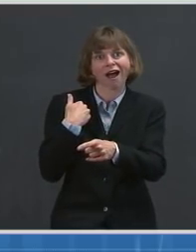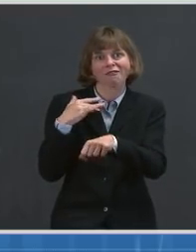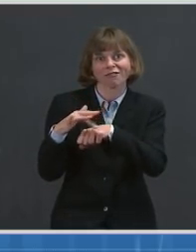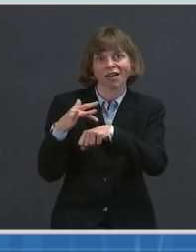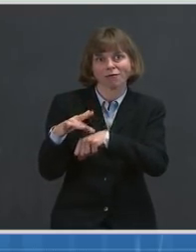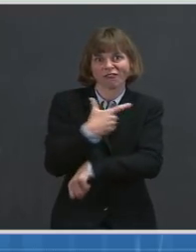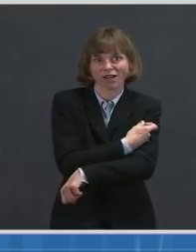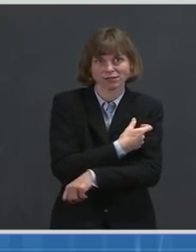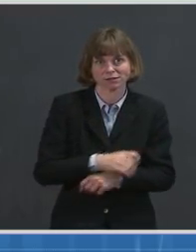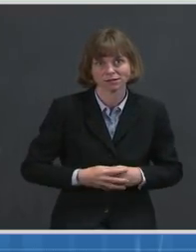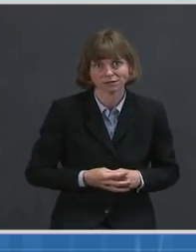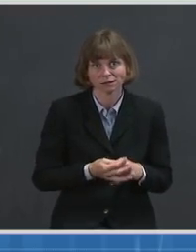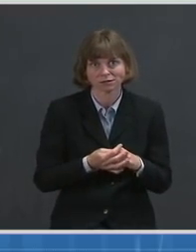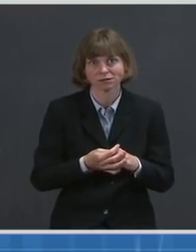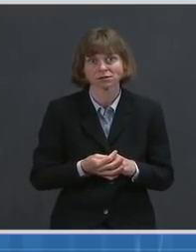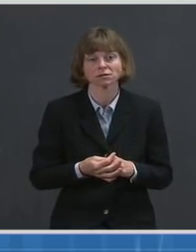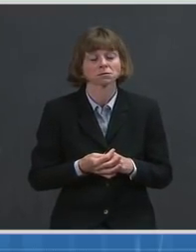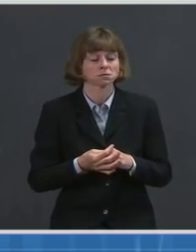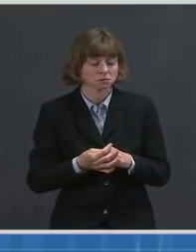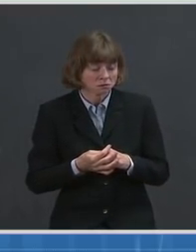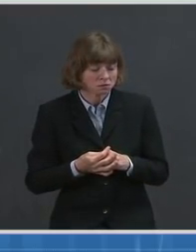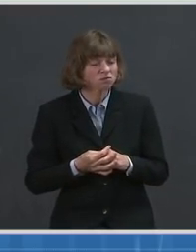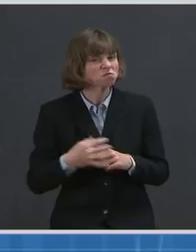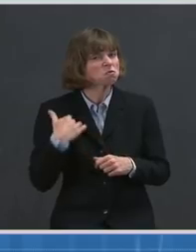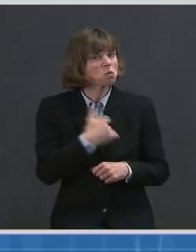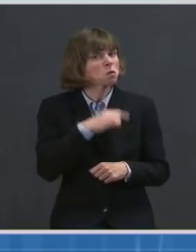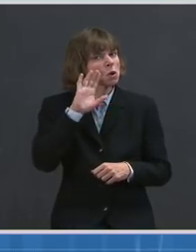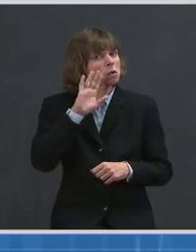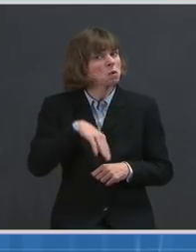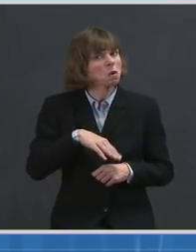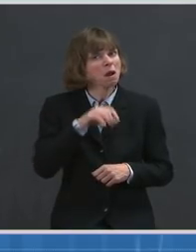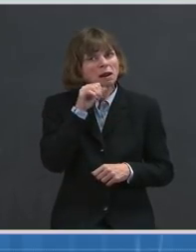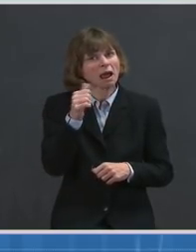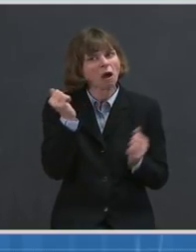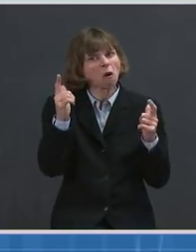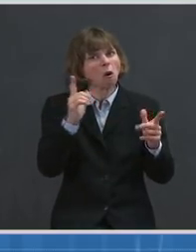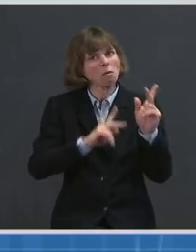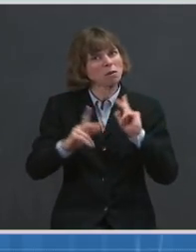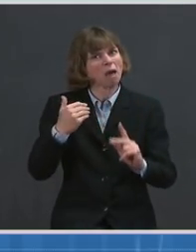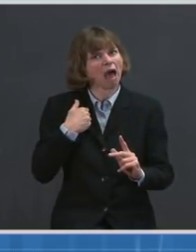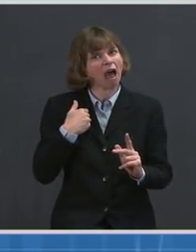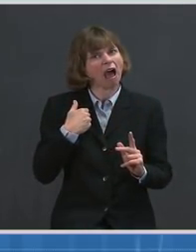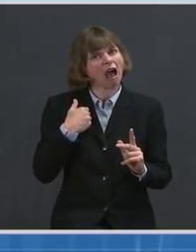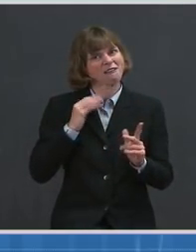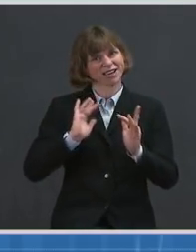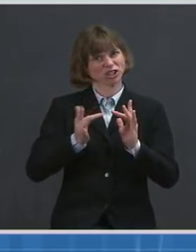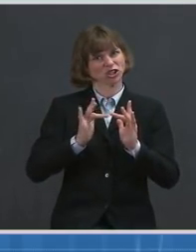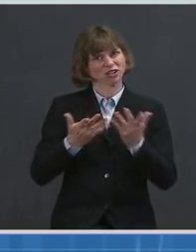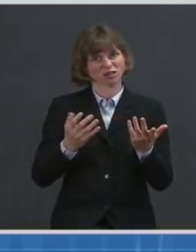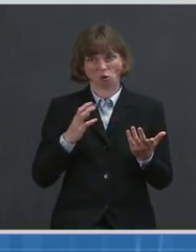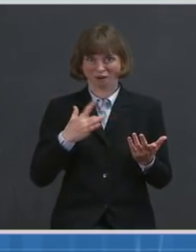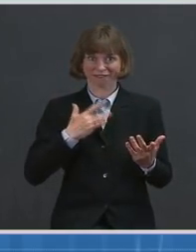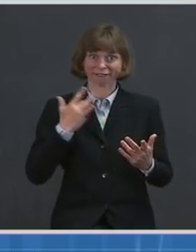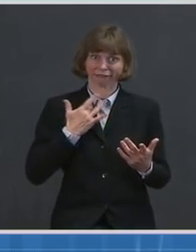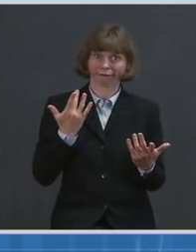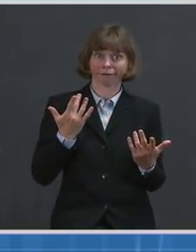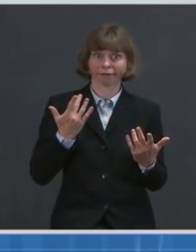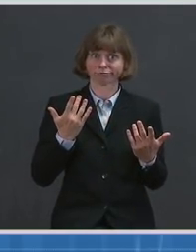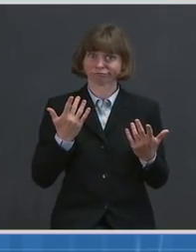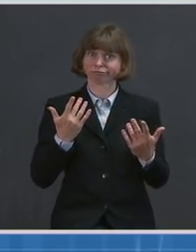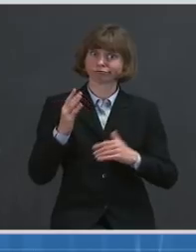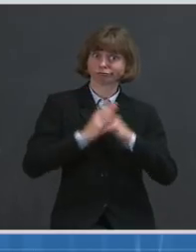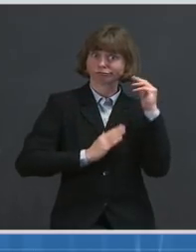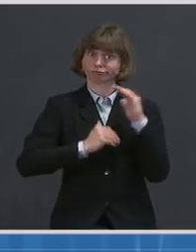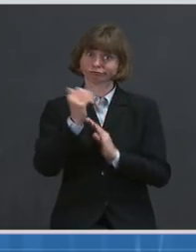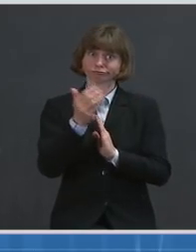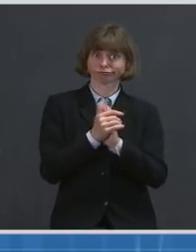And because we know that not everyone has Internet access or is comfortable online, we will also launch a call center to provide